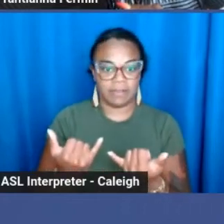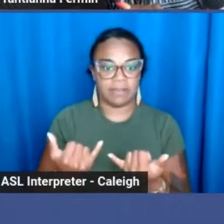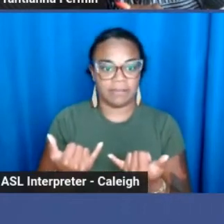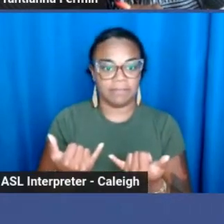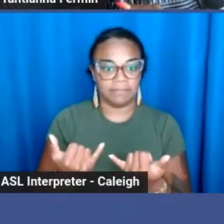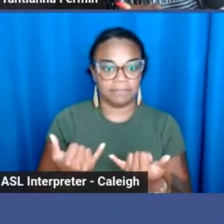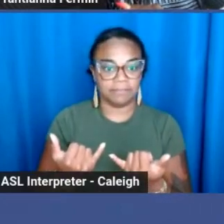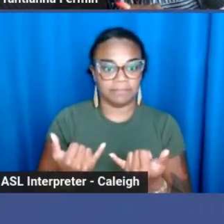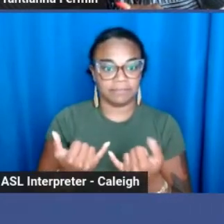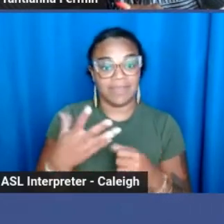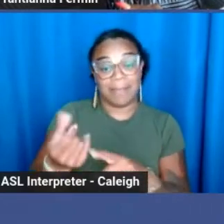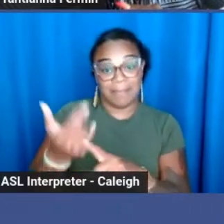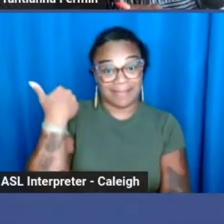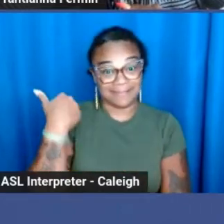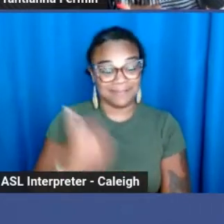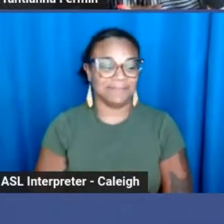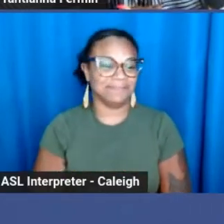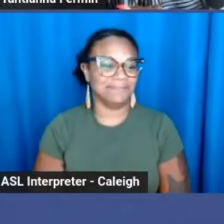and passed.